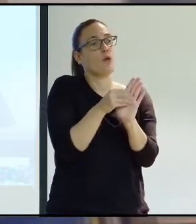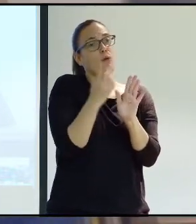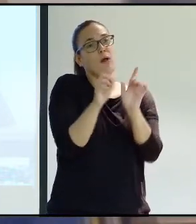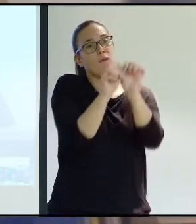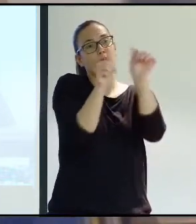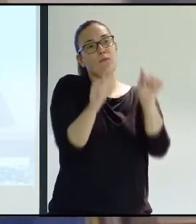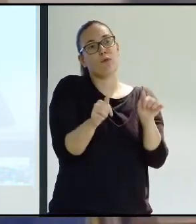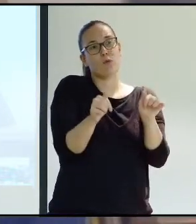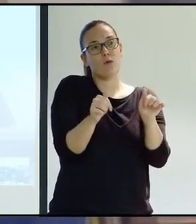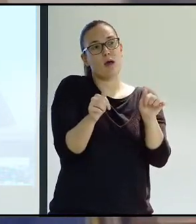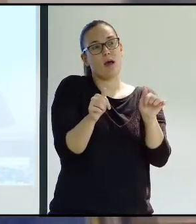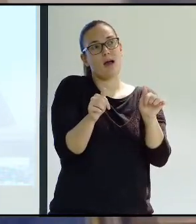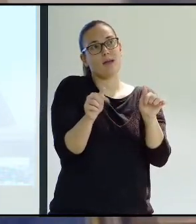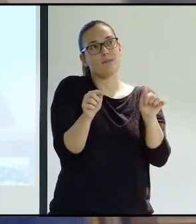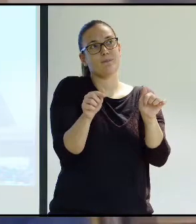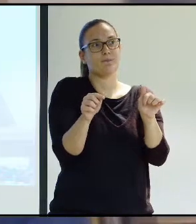formula.